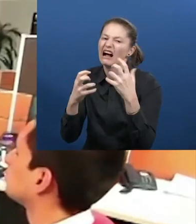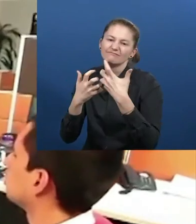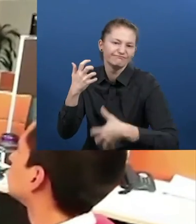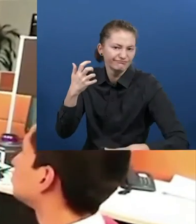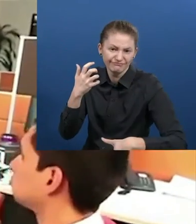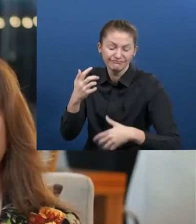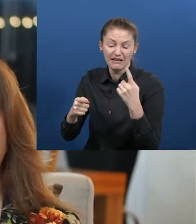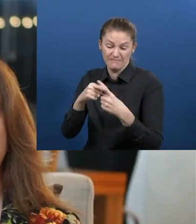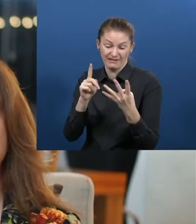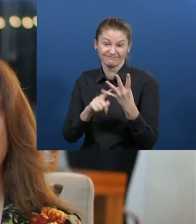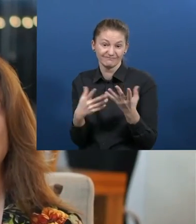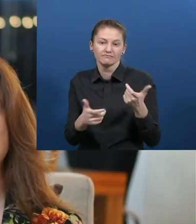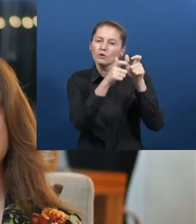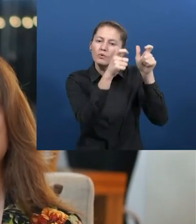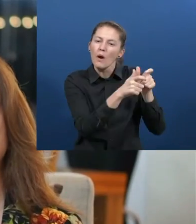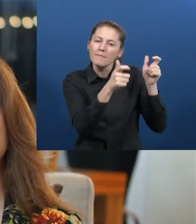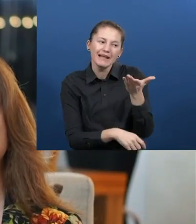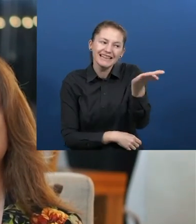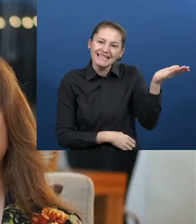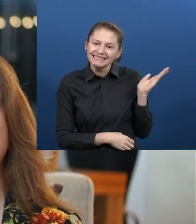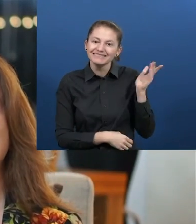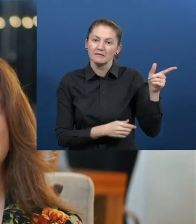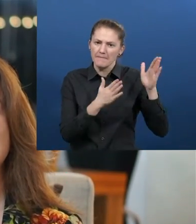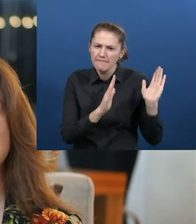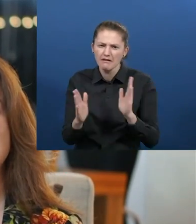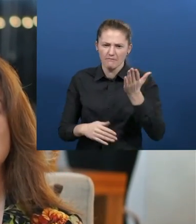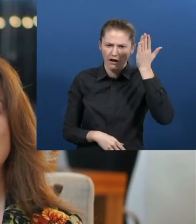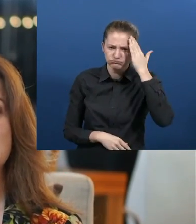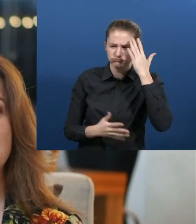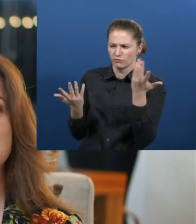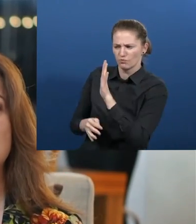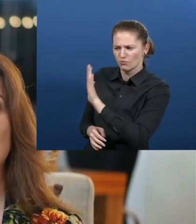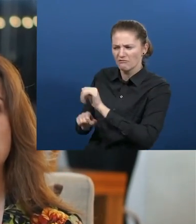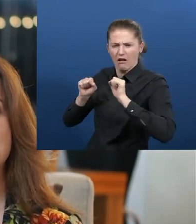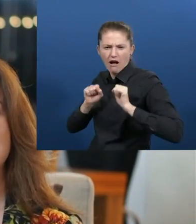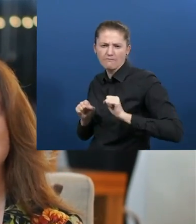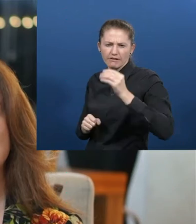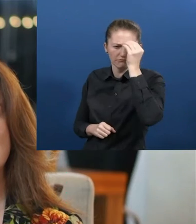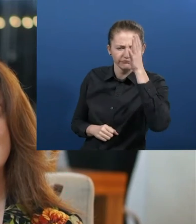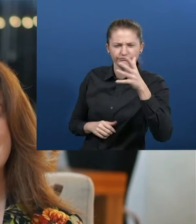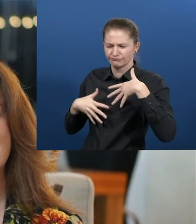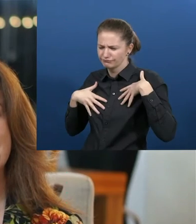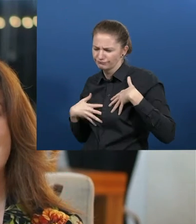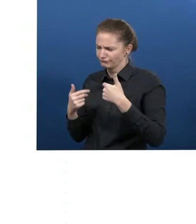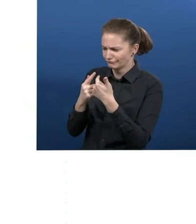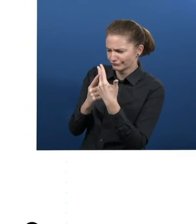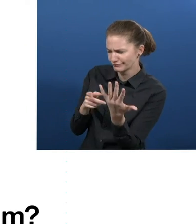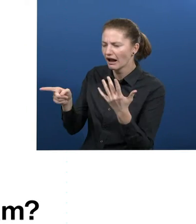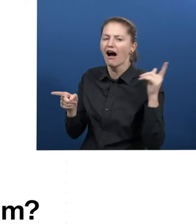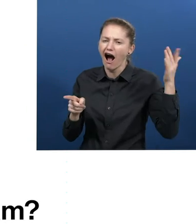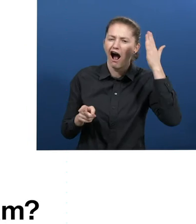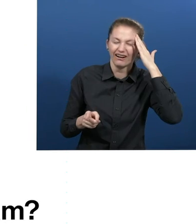y empresas no preparadas, empresas que no conocían las características, potencialidades y competencias de las personas con discapacidad.